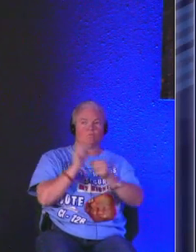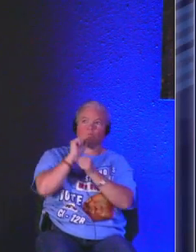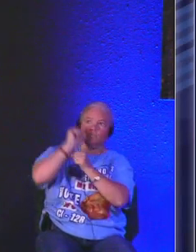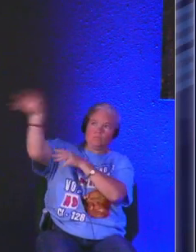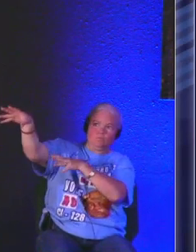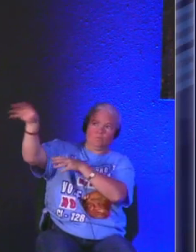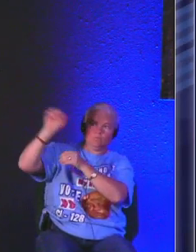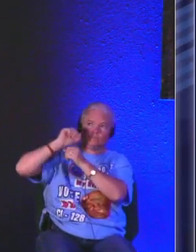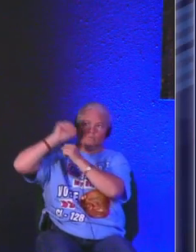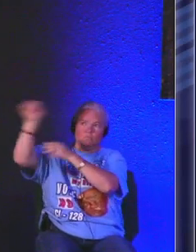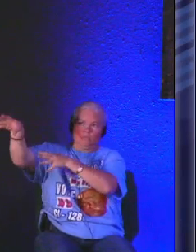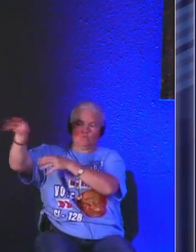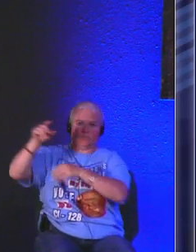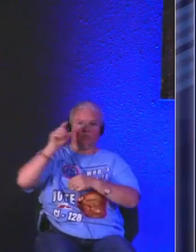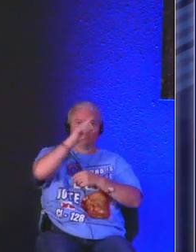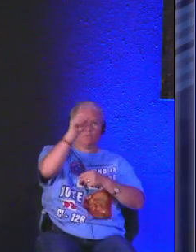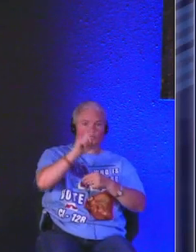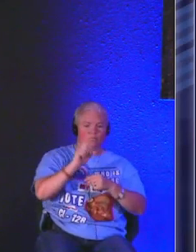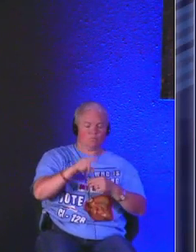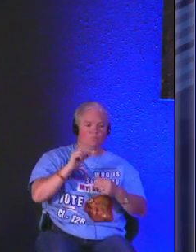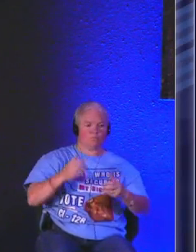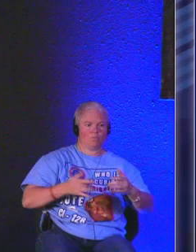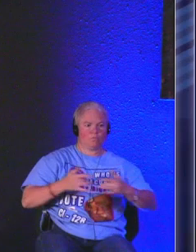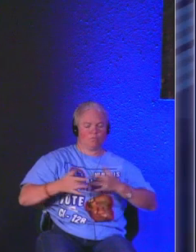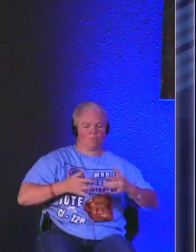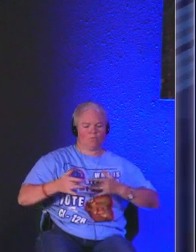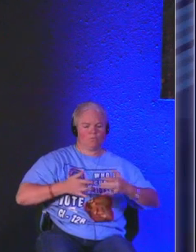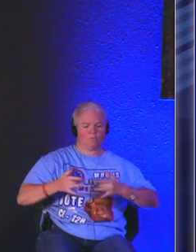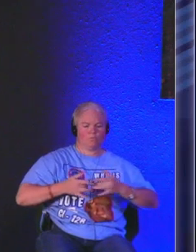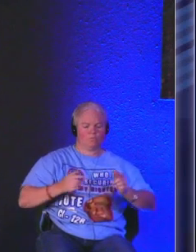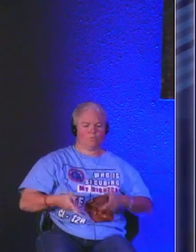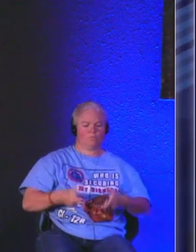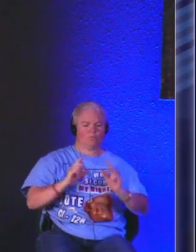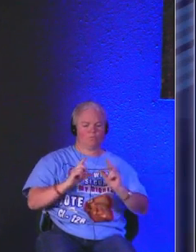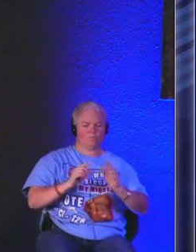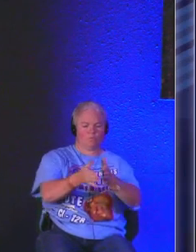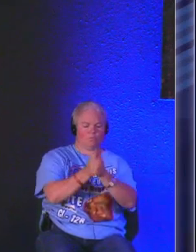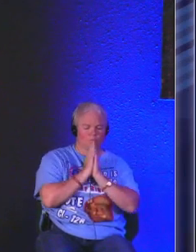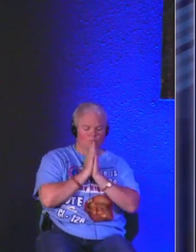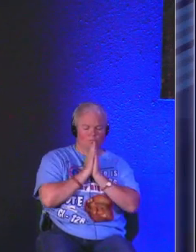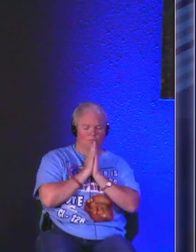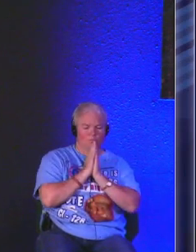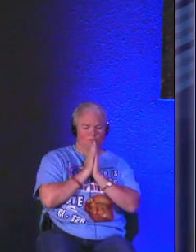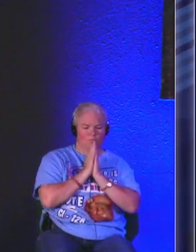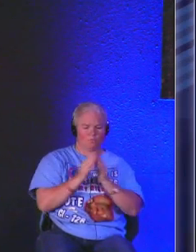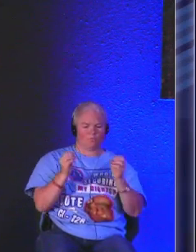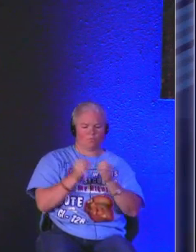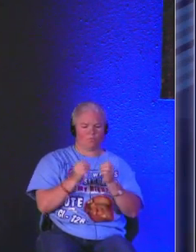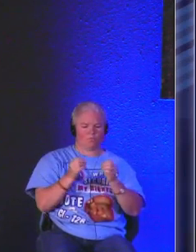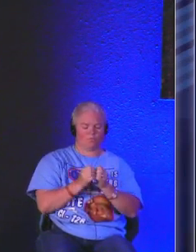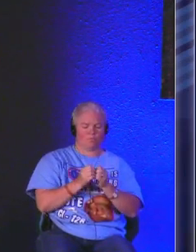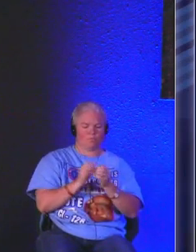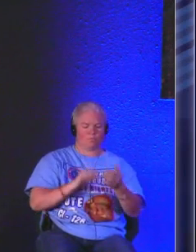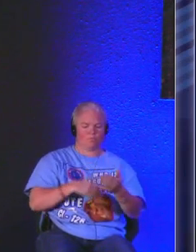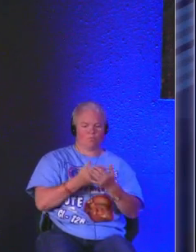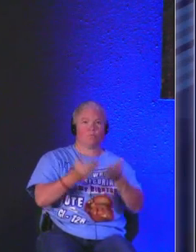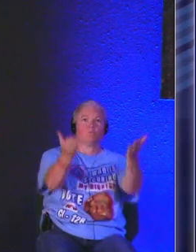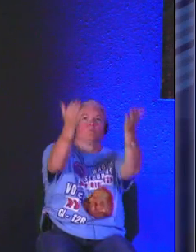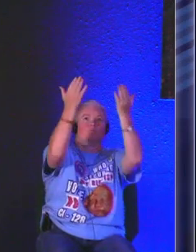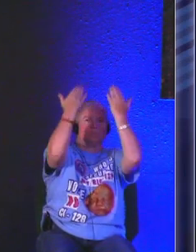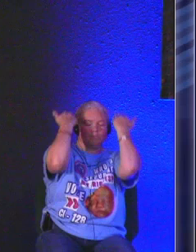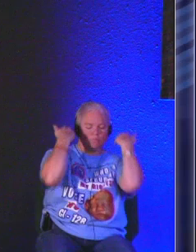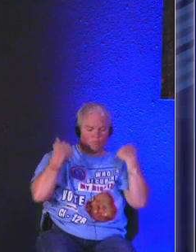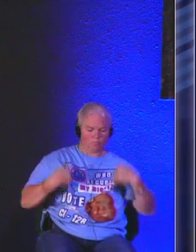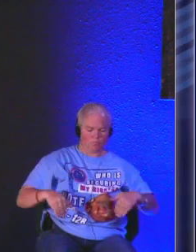thrown out today and Lord God if there's questions and concerns Lord God let those be answered but most of all let the